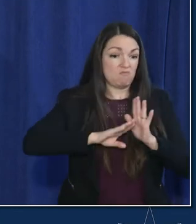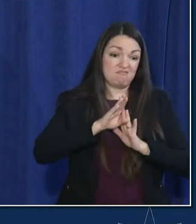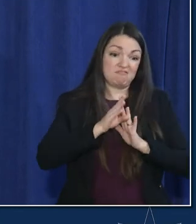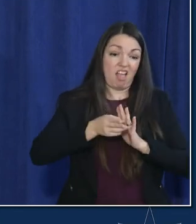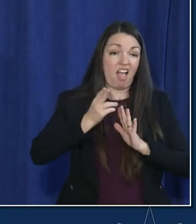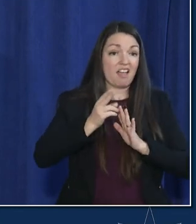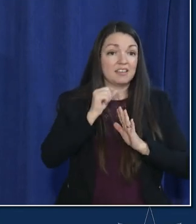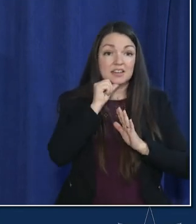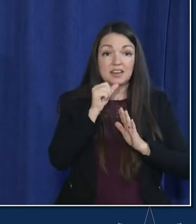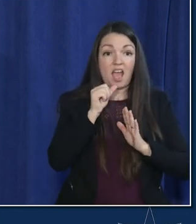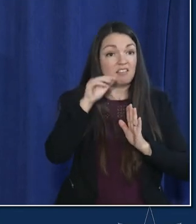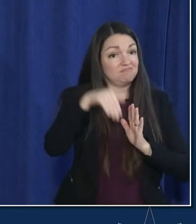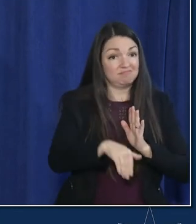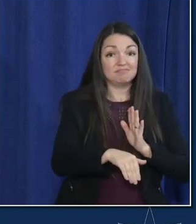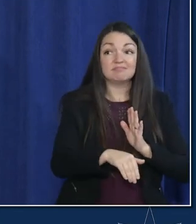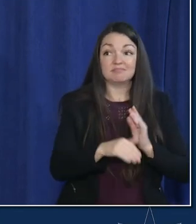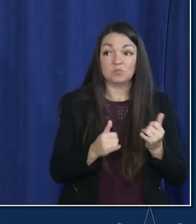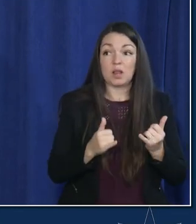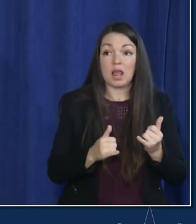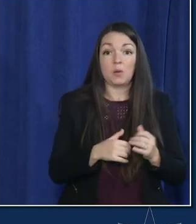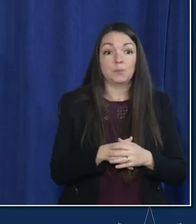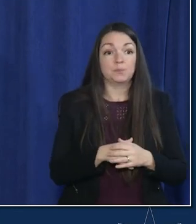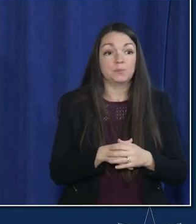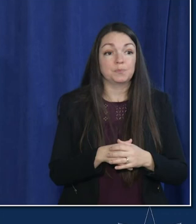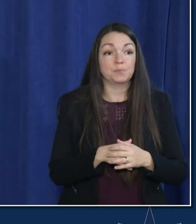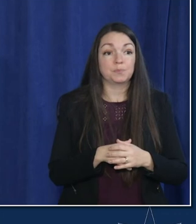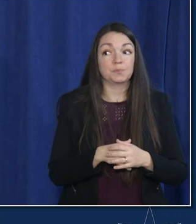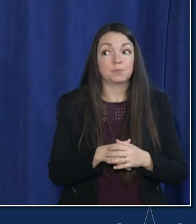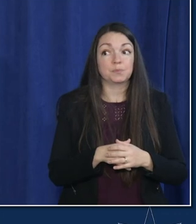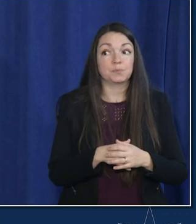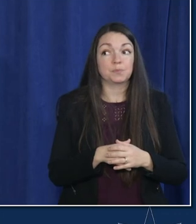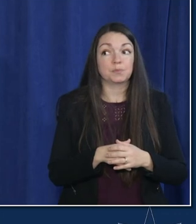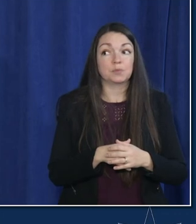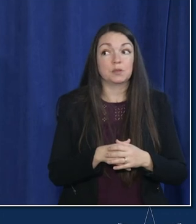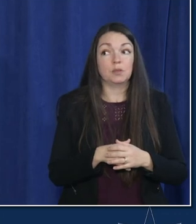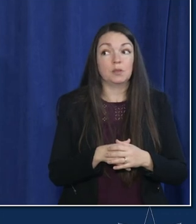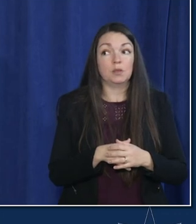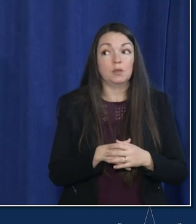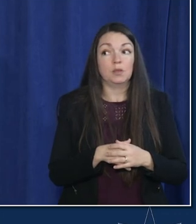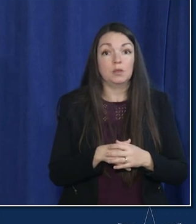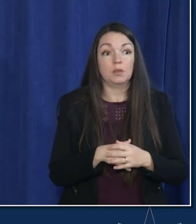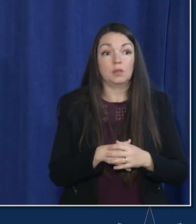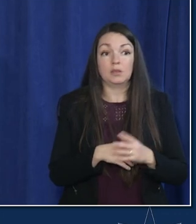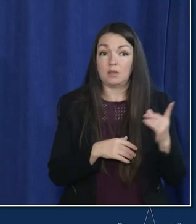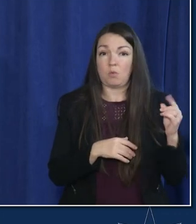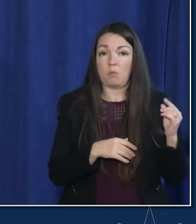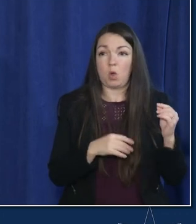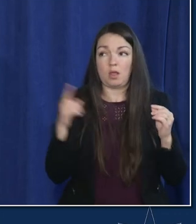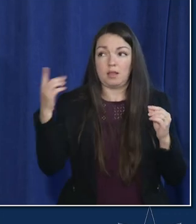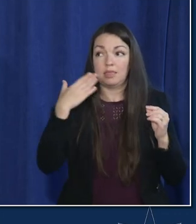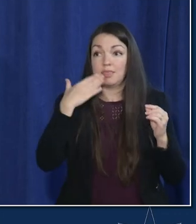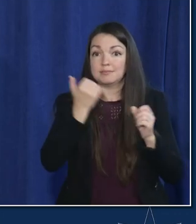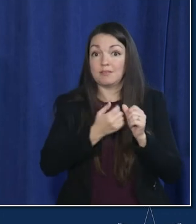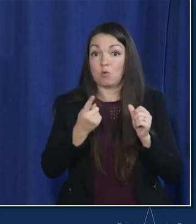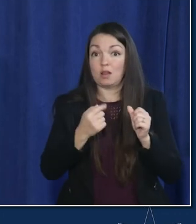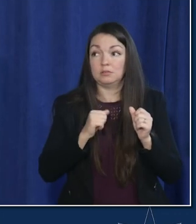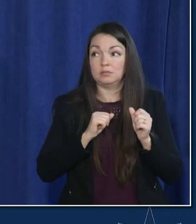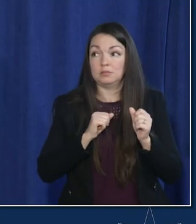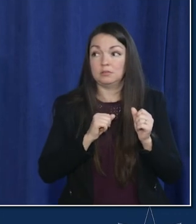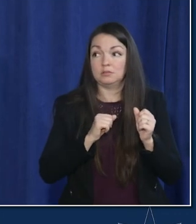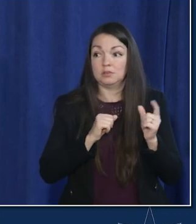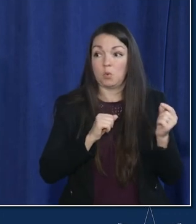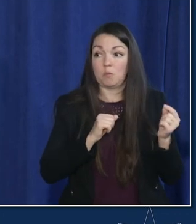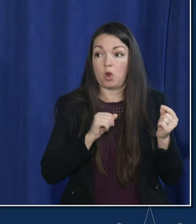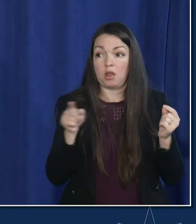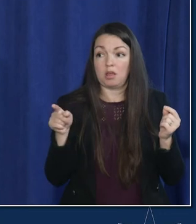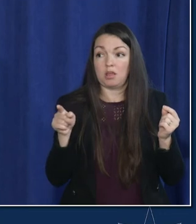signs of it slowing down at this point thanks everybody oh thank you oh one more are you all right